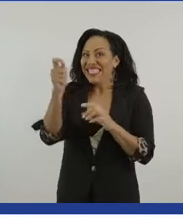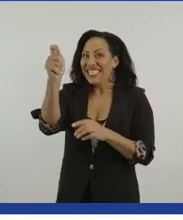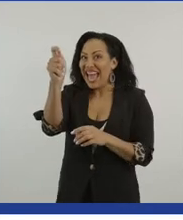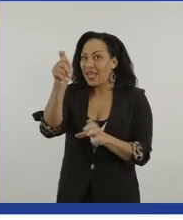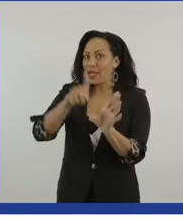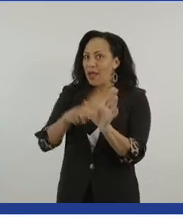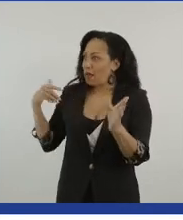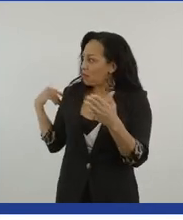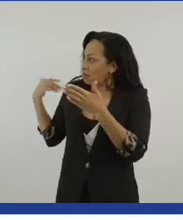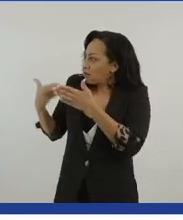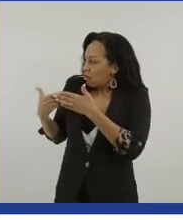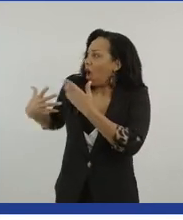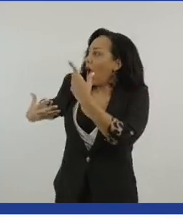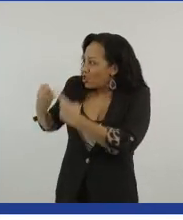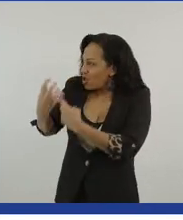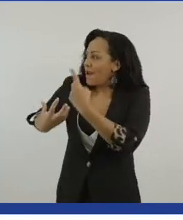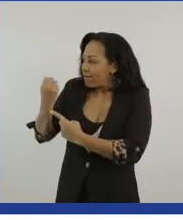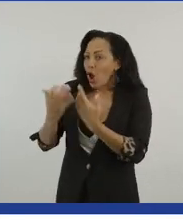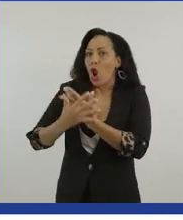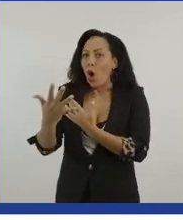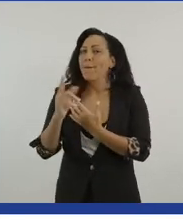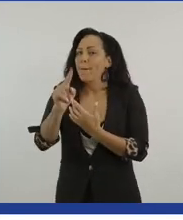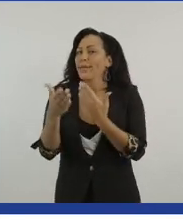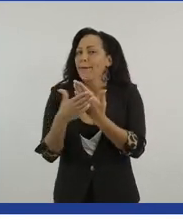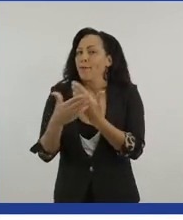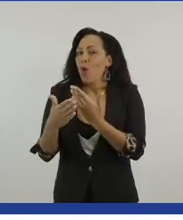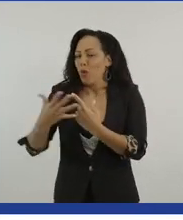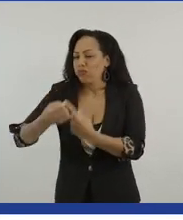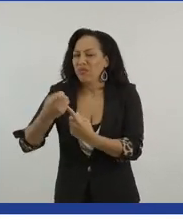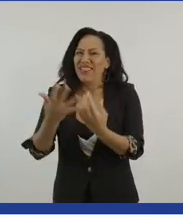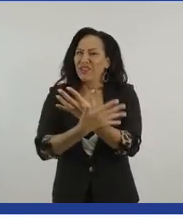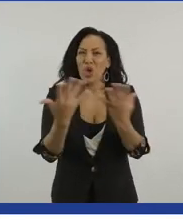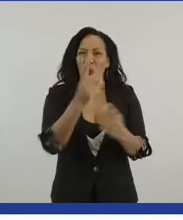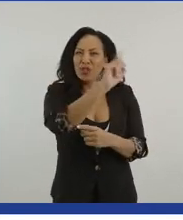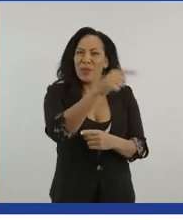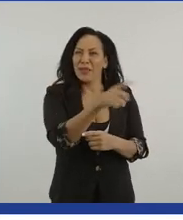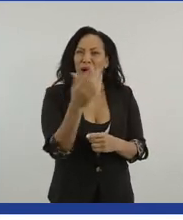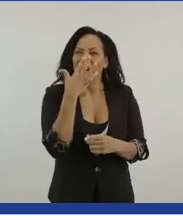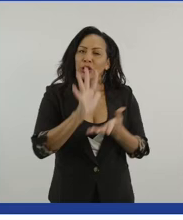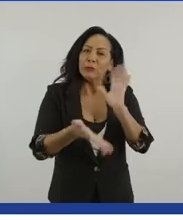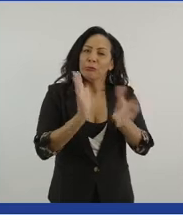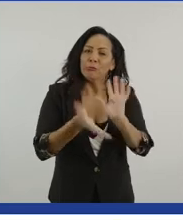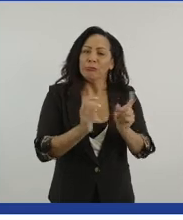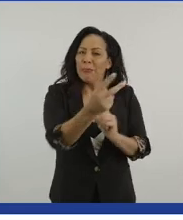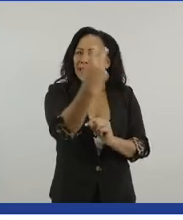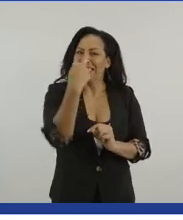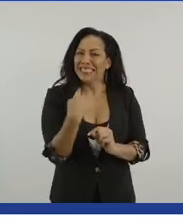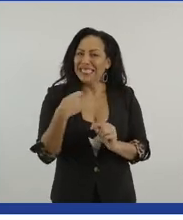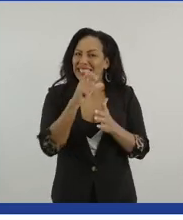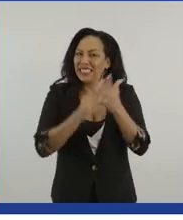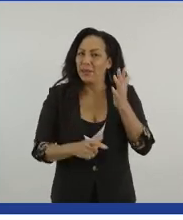still got a long way because there's still a lot of bigots and stuff out there that see disability as a negative